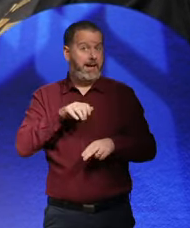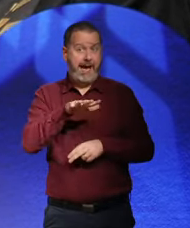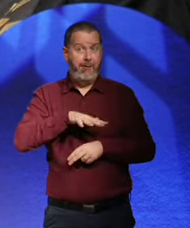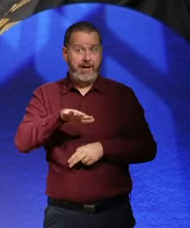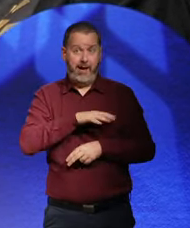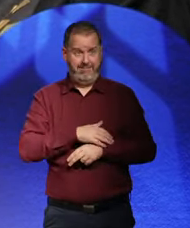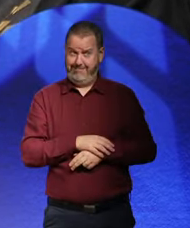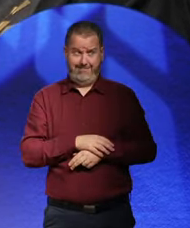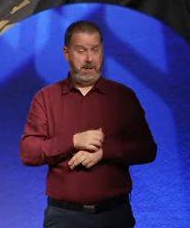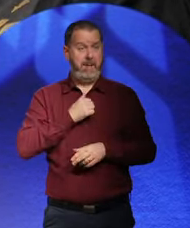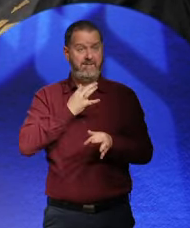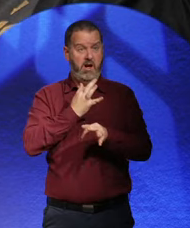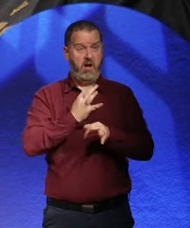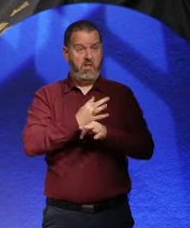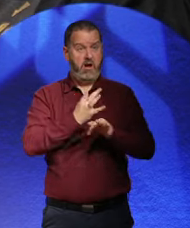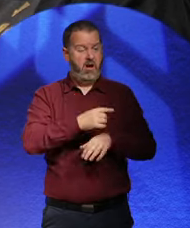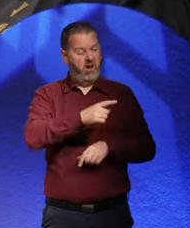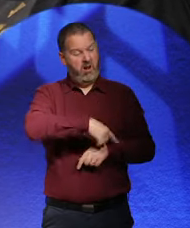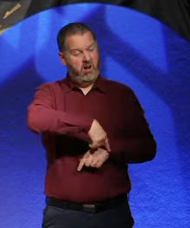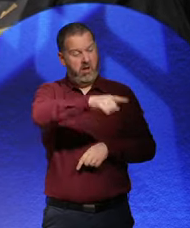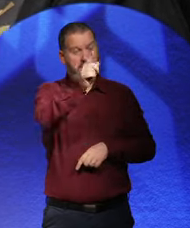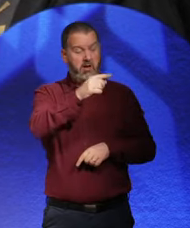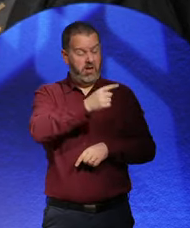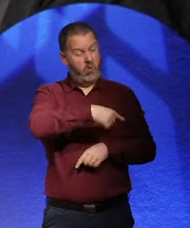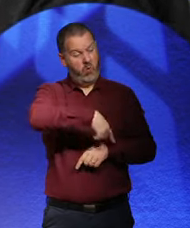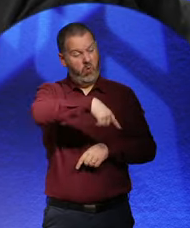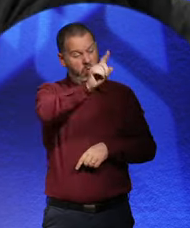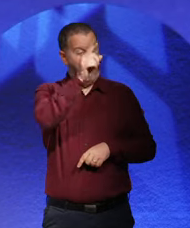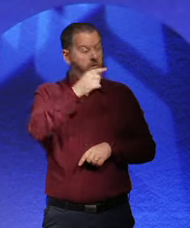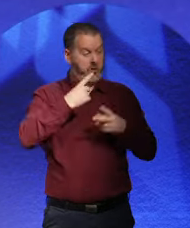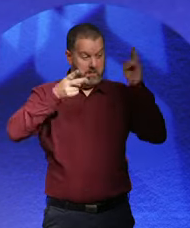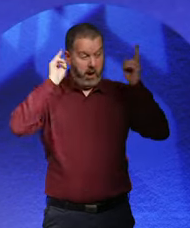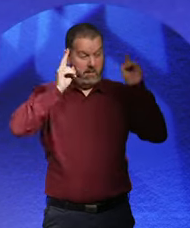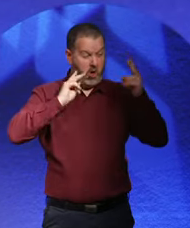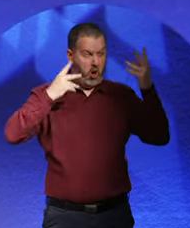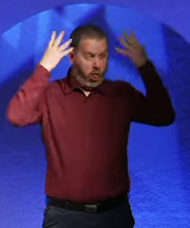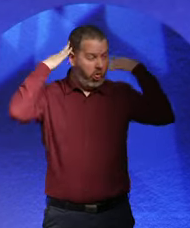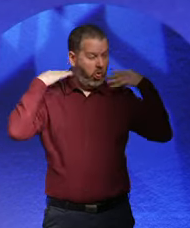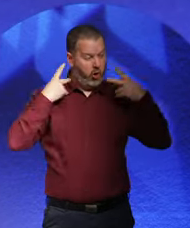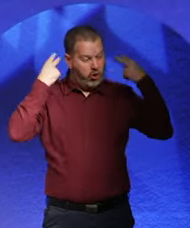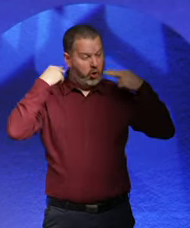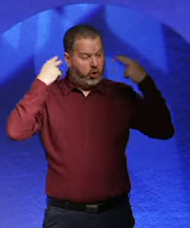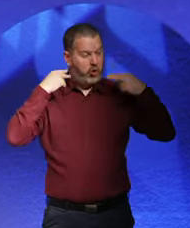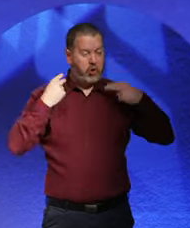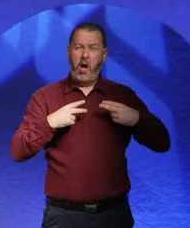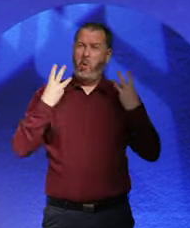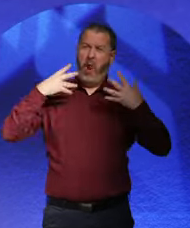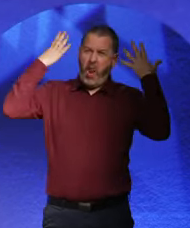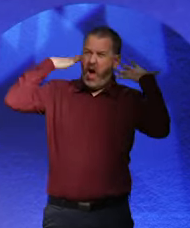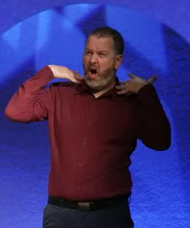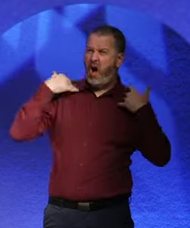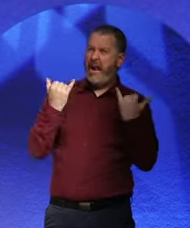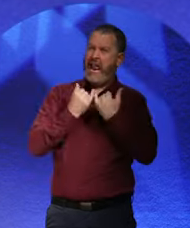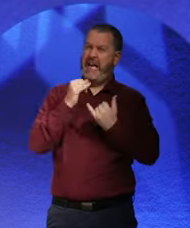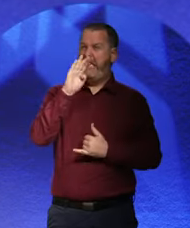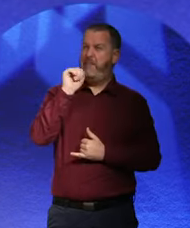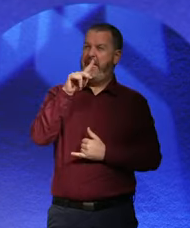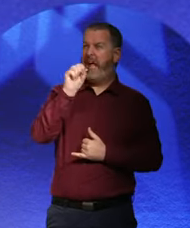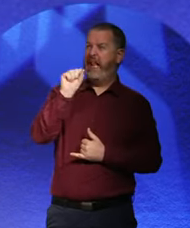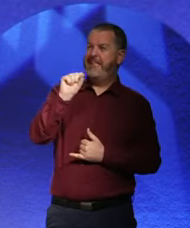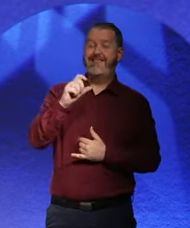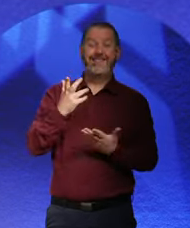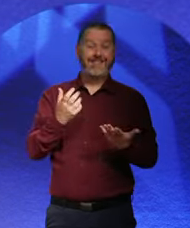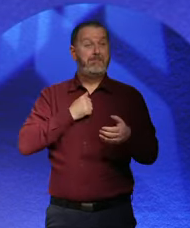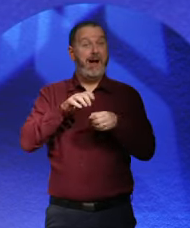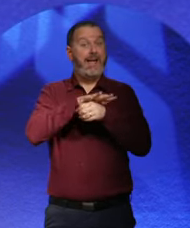It was my dad telling me to go to the barbers and get me hair cut. And me saying, but I want my hair long like the Beatles. It's like,